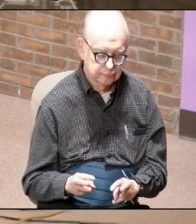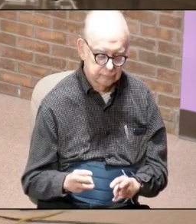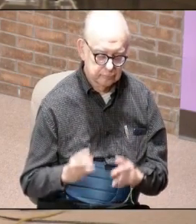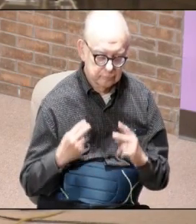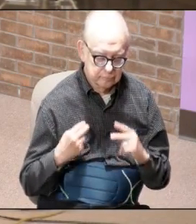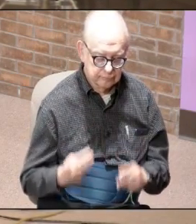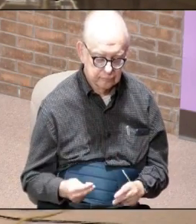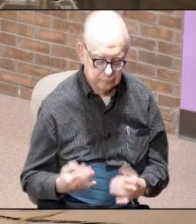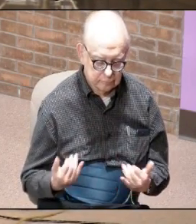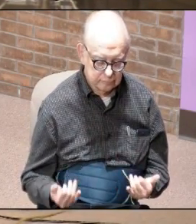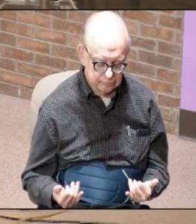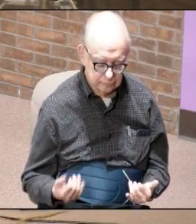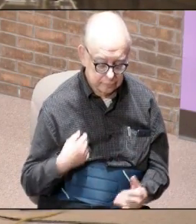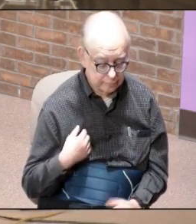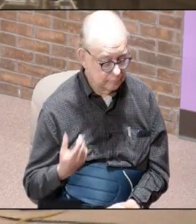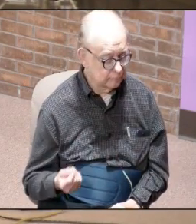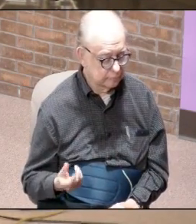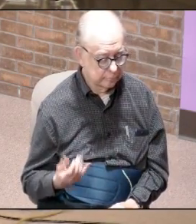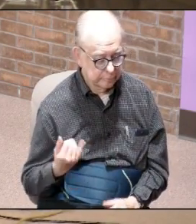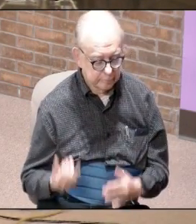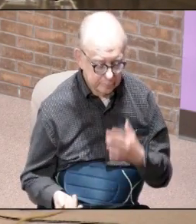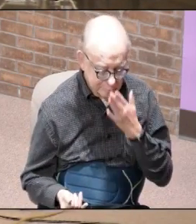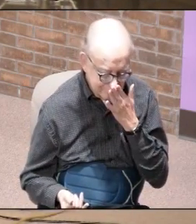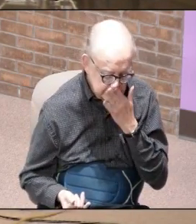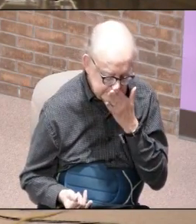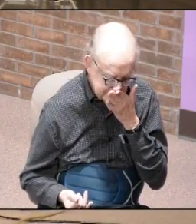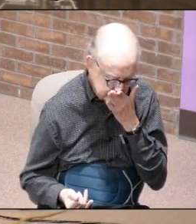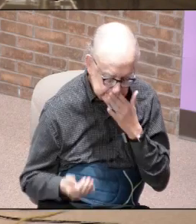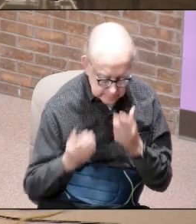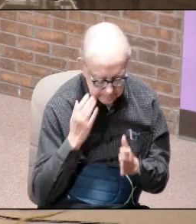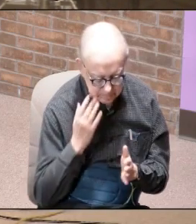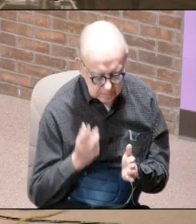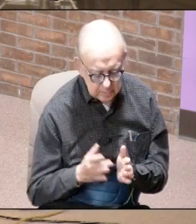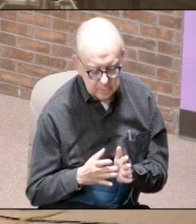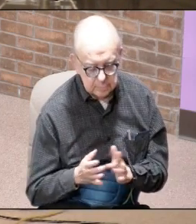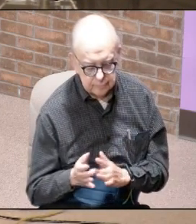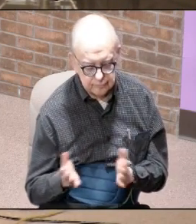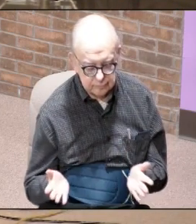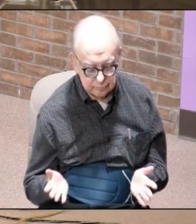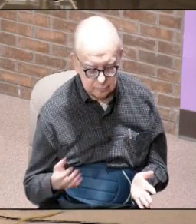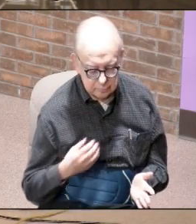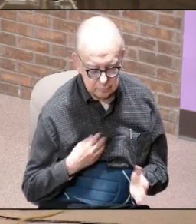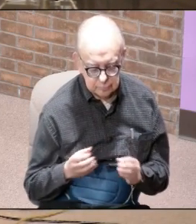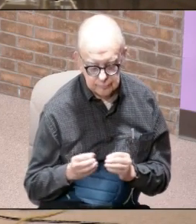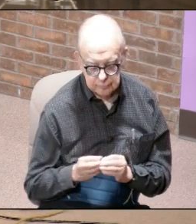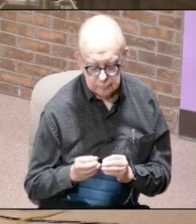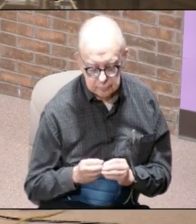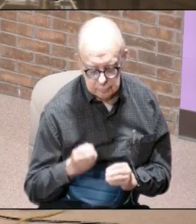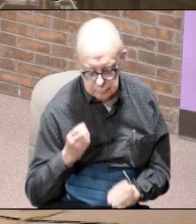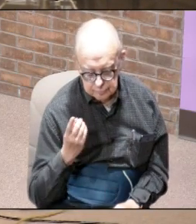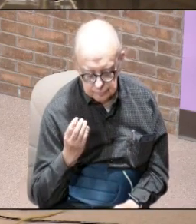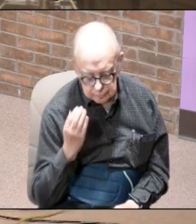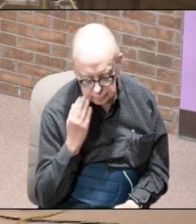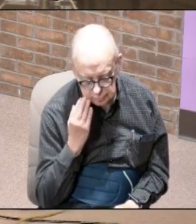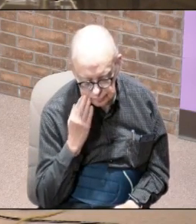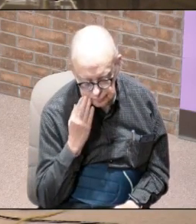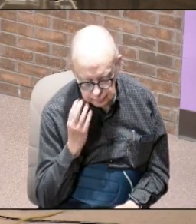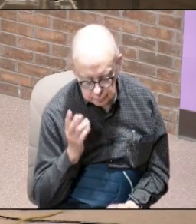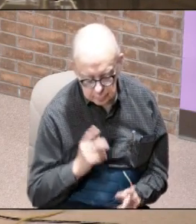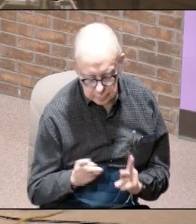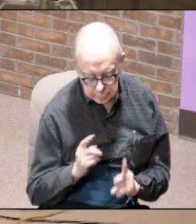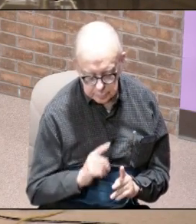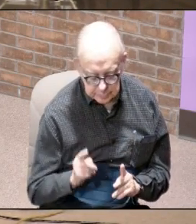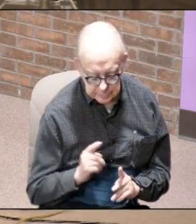human he says but what do I do now I know Jesus I am more aware of people from